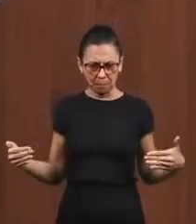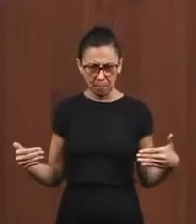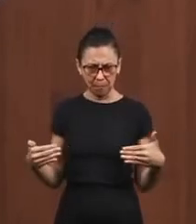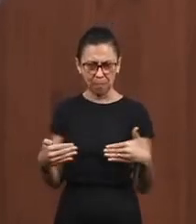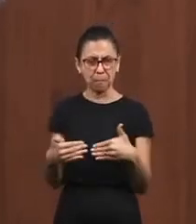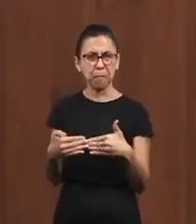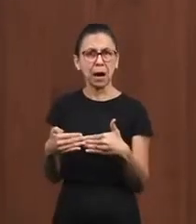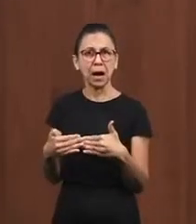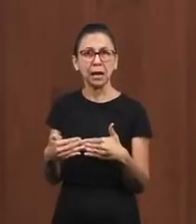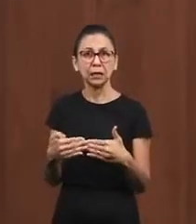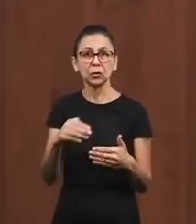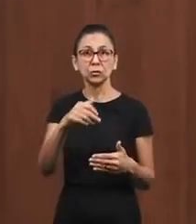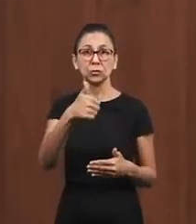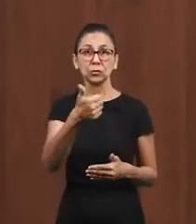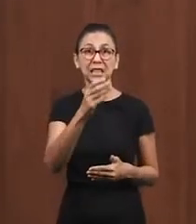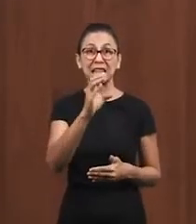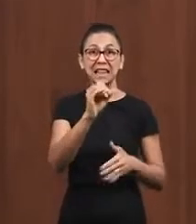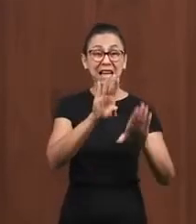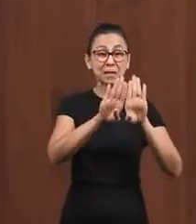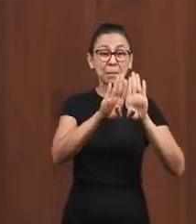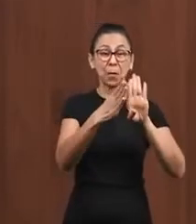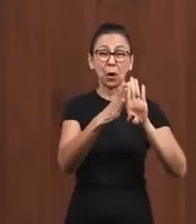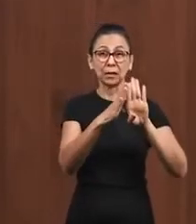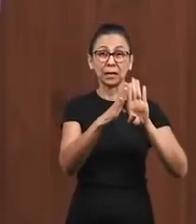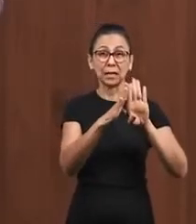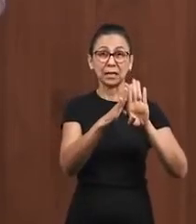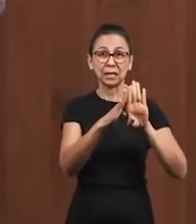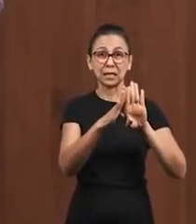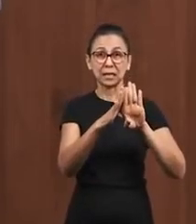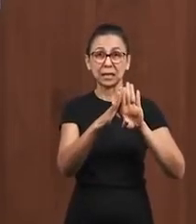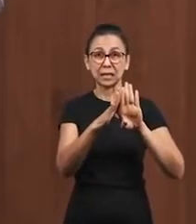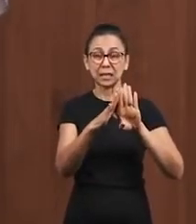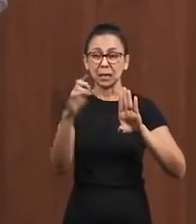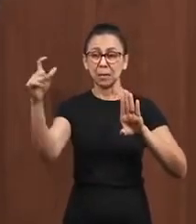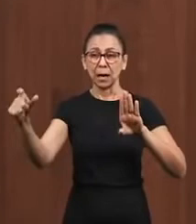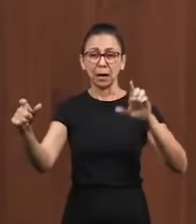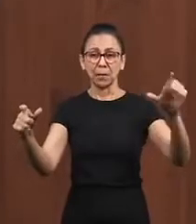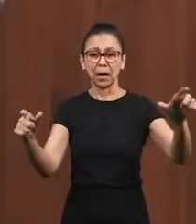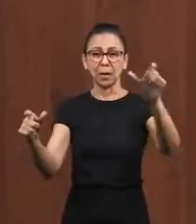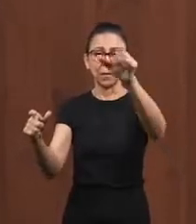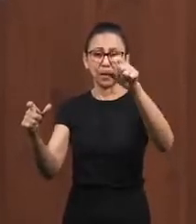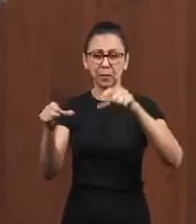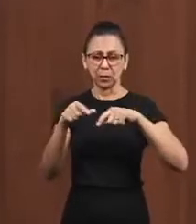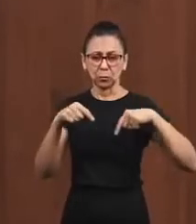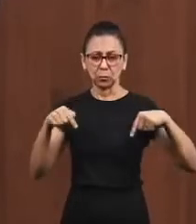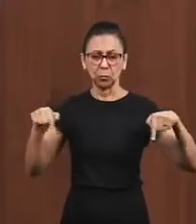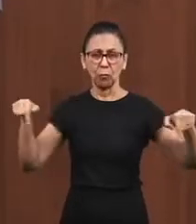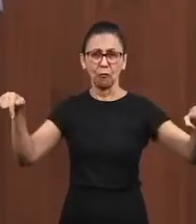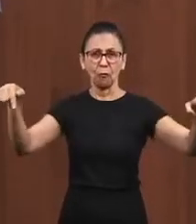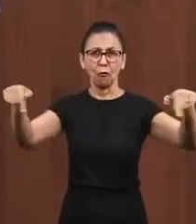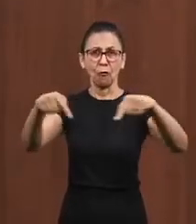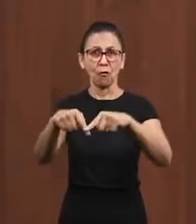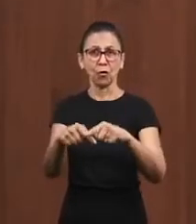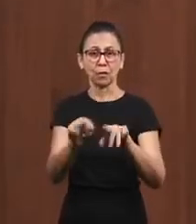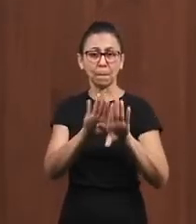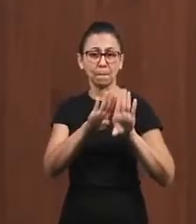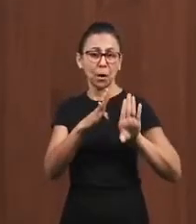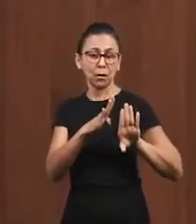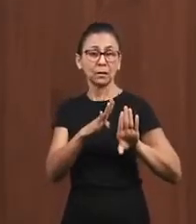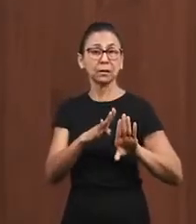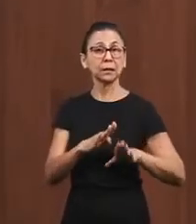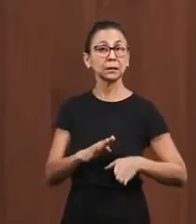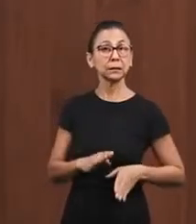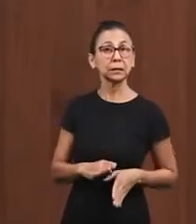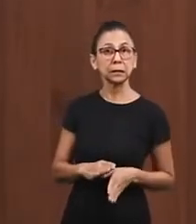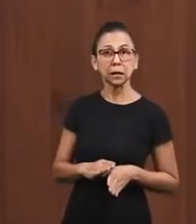but the people worked with great happiness on that work and the enemies noticed that Nehemiah